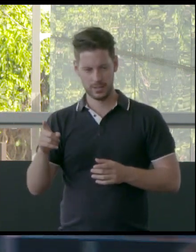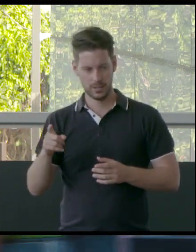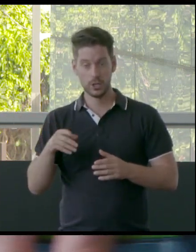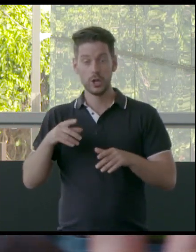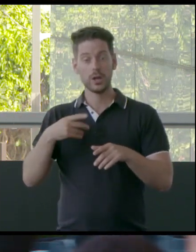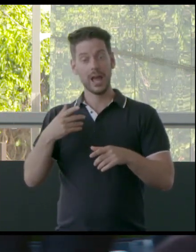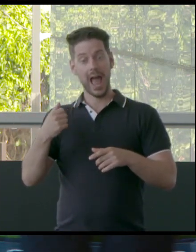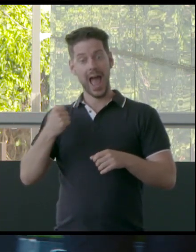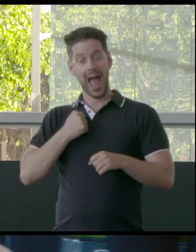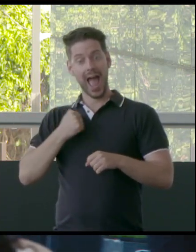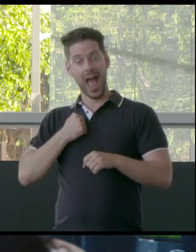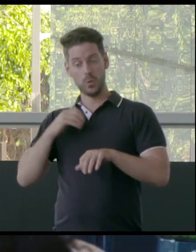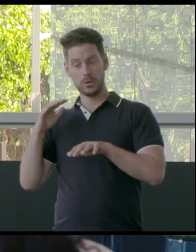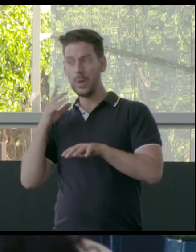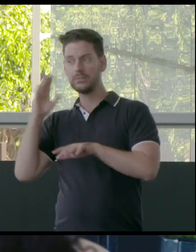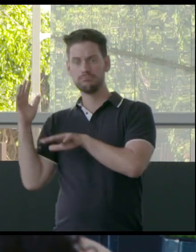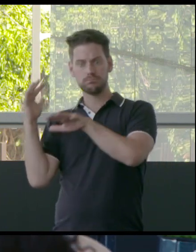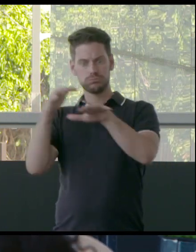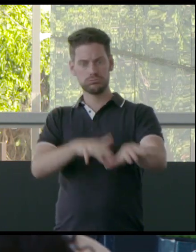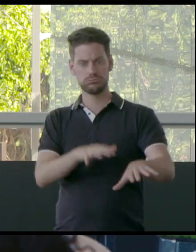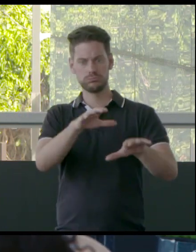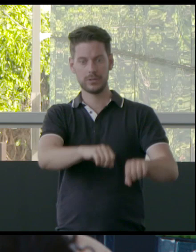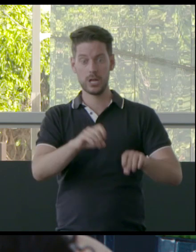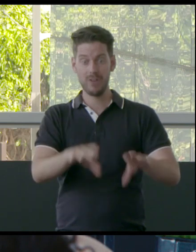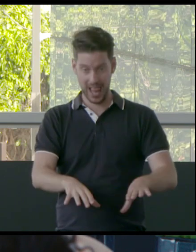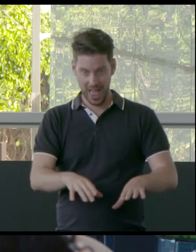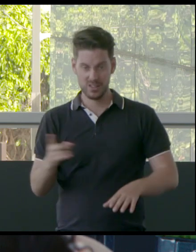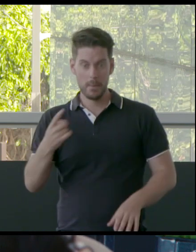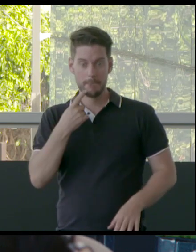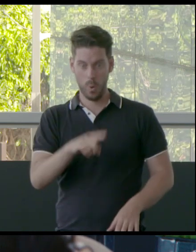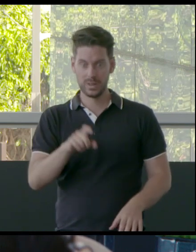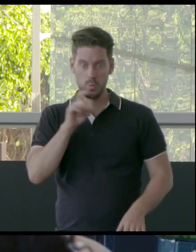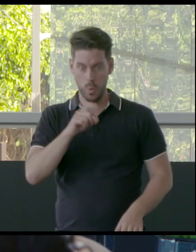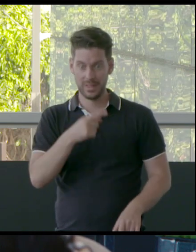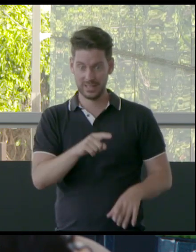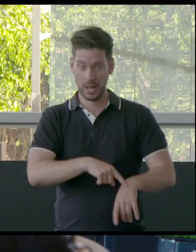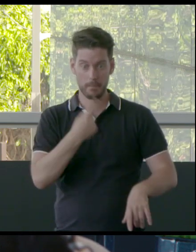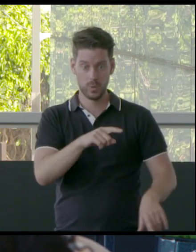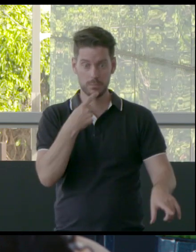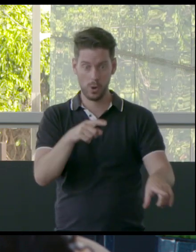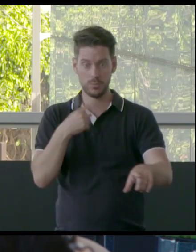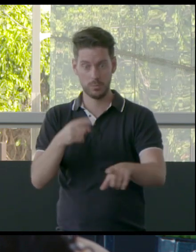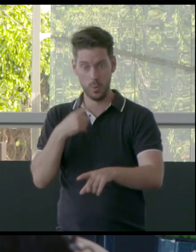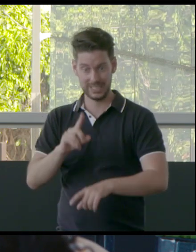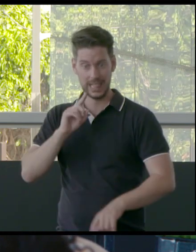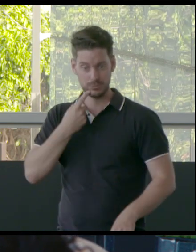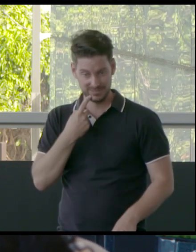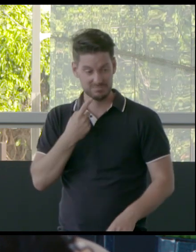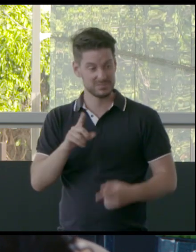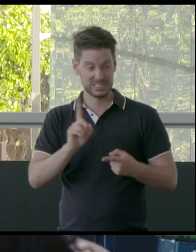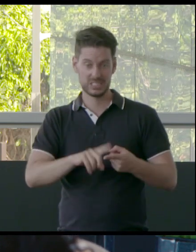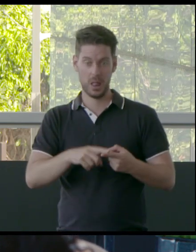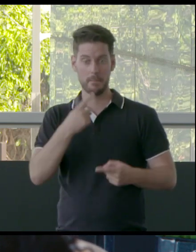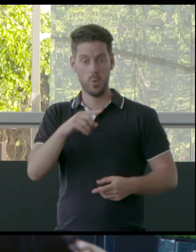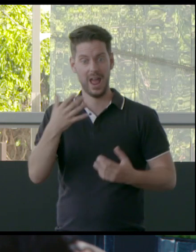waterholes were deliberately poisoned. Now, there is still poisoning going on, so we have to think about it and think, is this